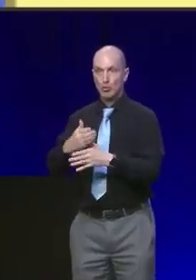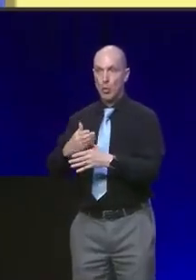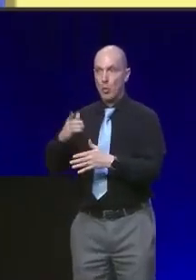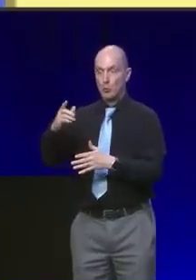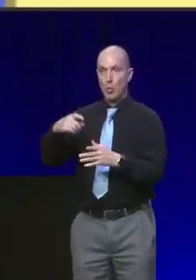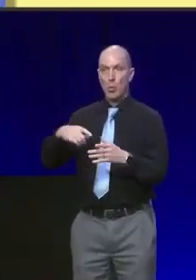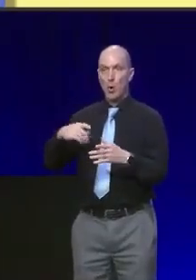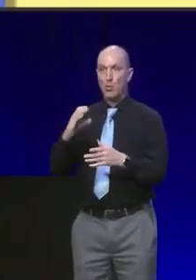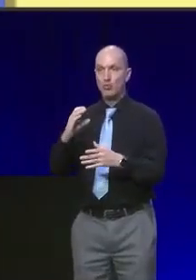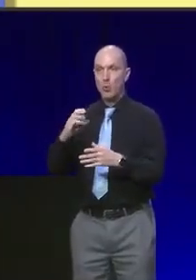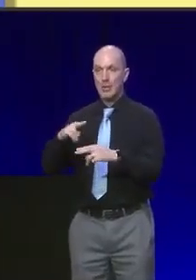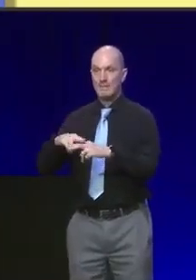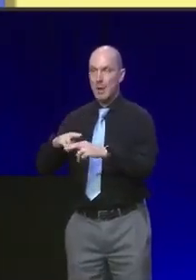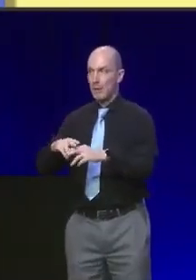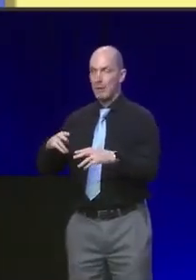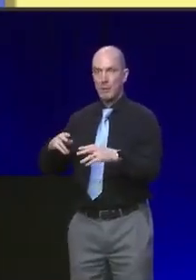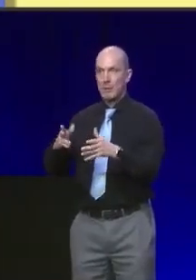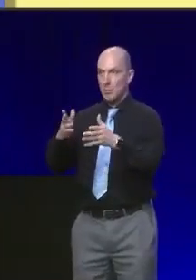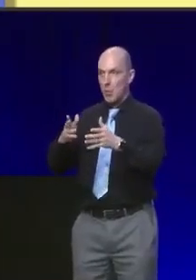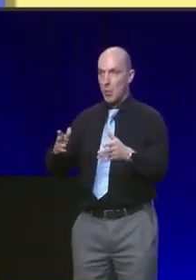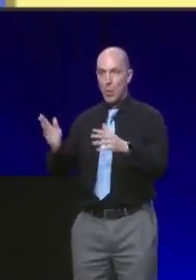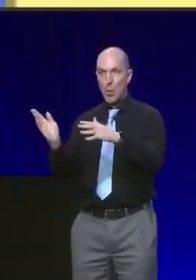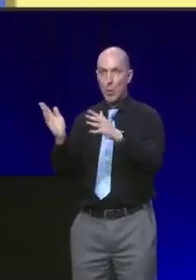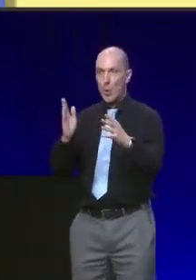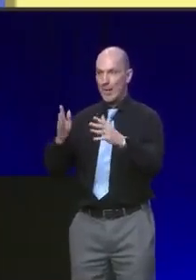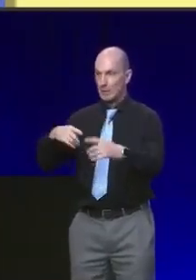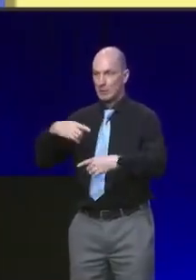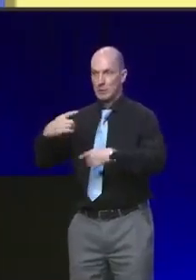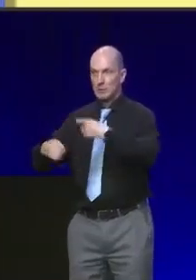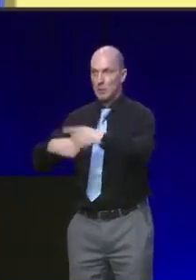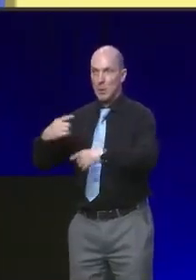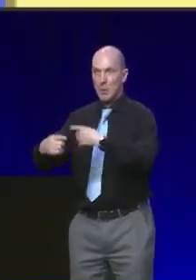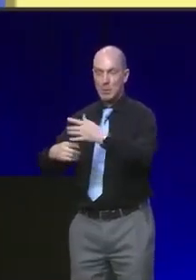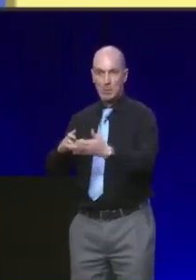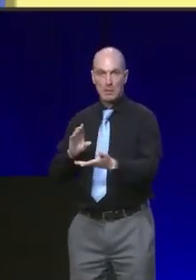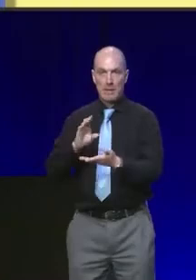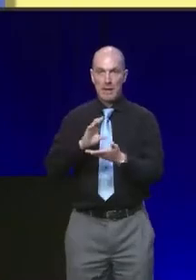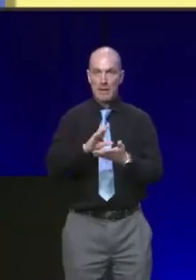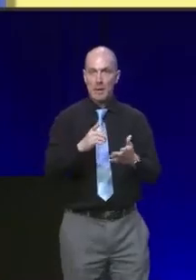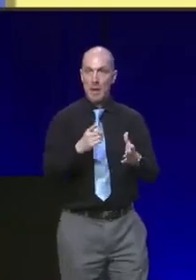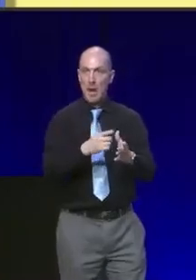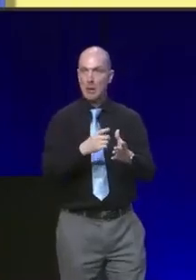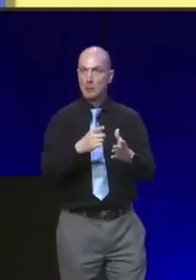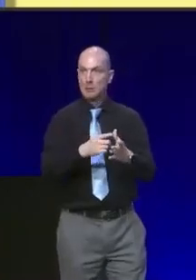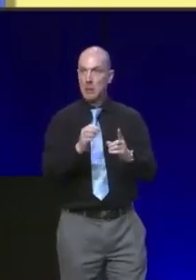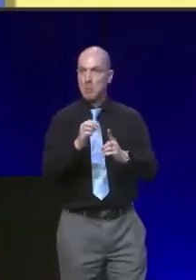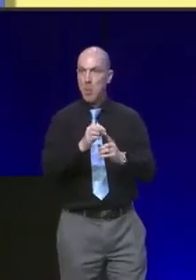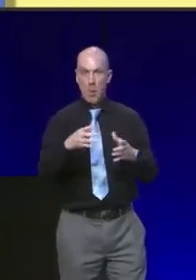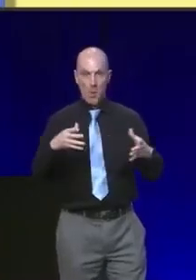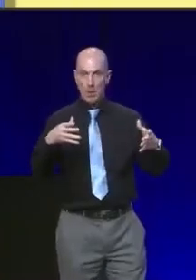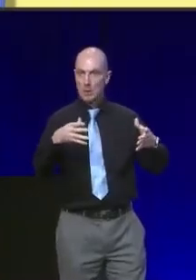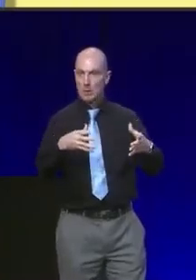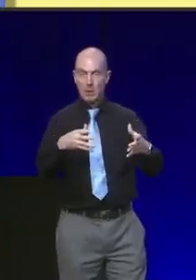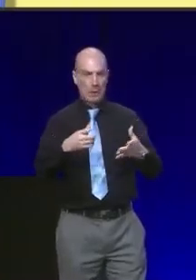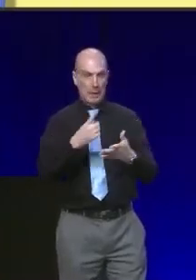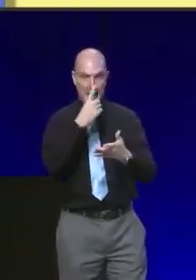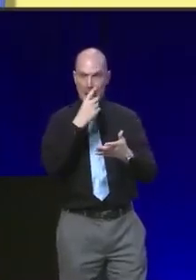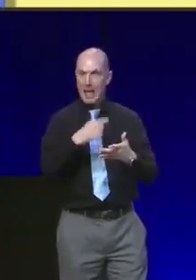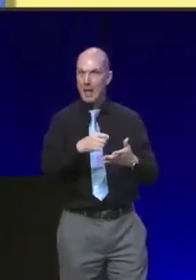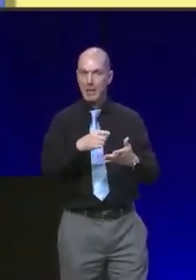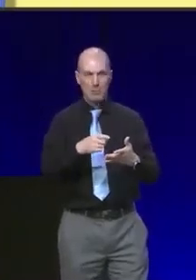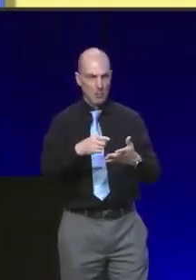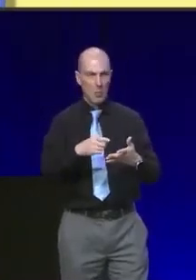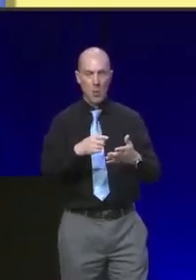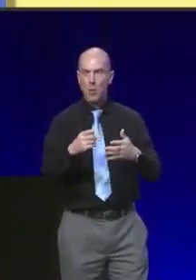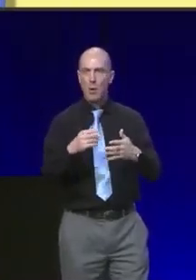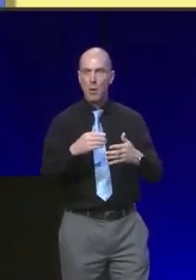part of a growing offshore wind supply chain. We're supporting investment at Ardesir Port so it can become a critical offshore